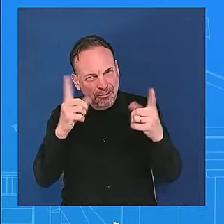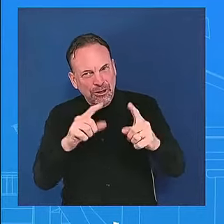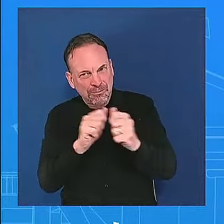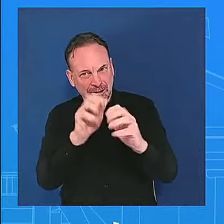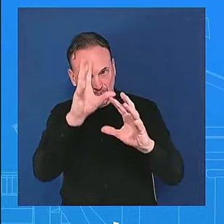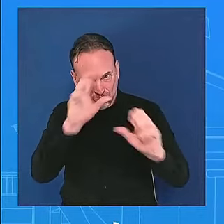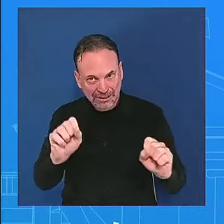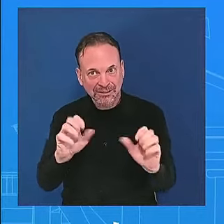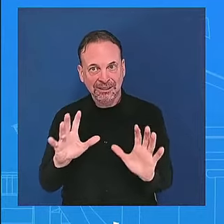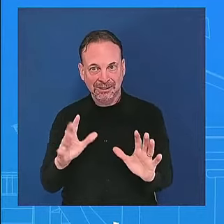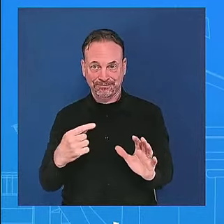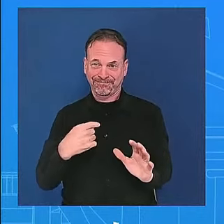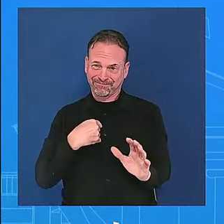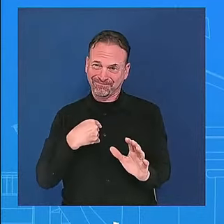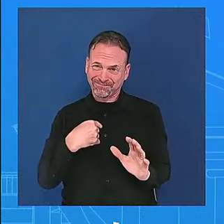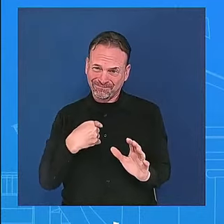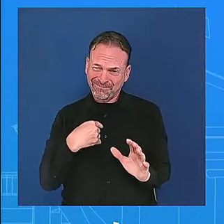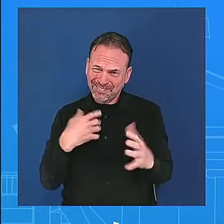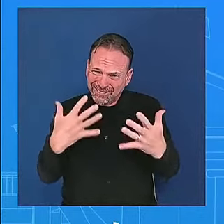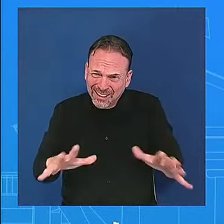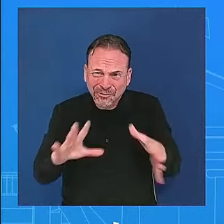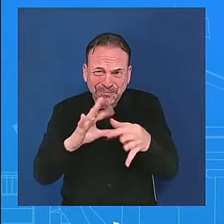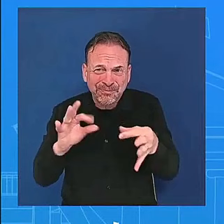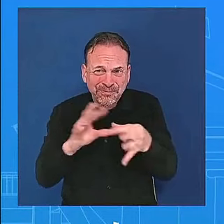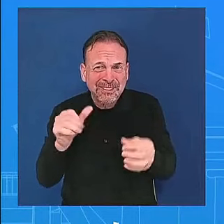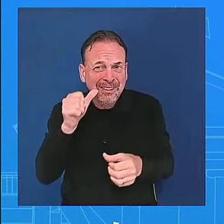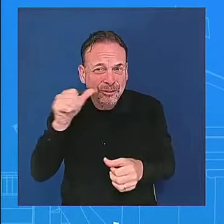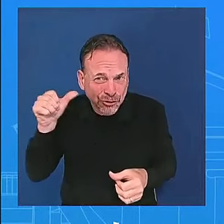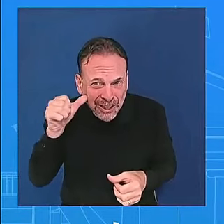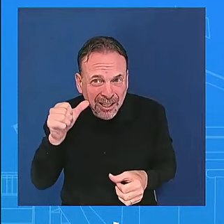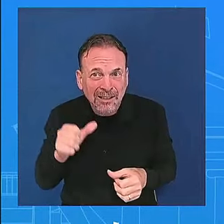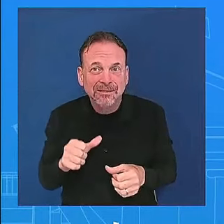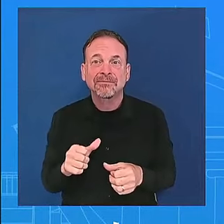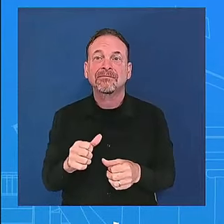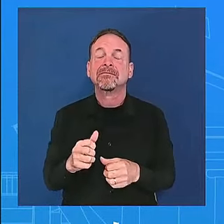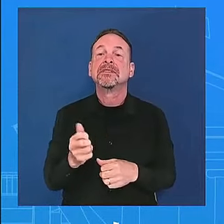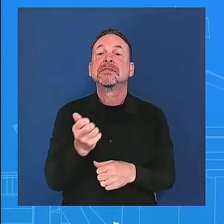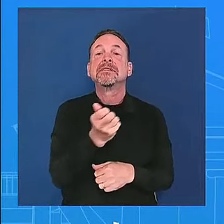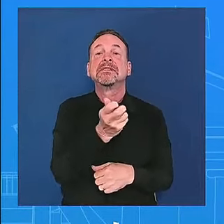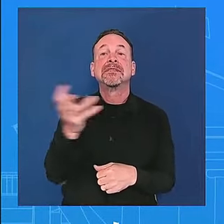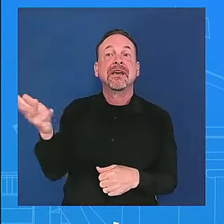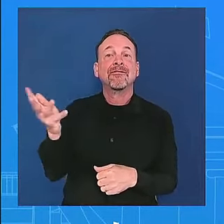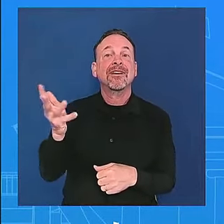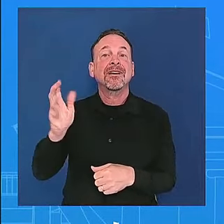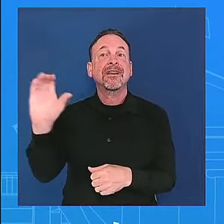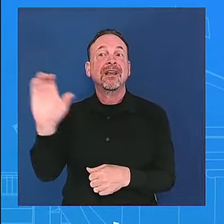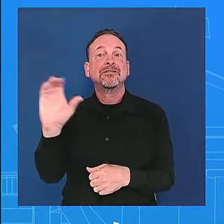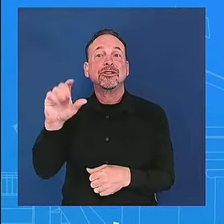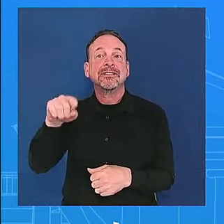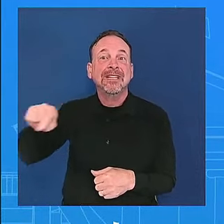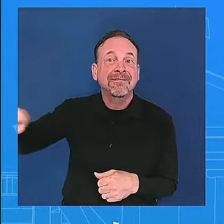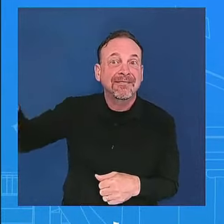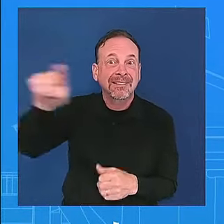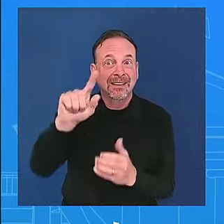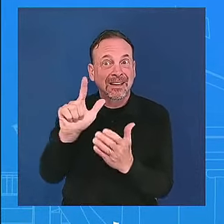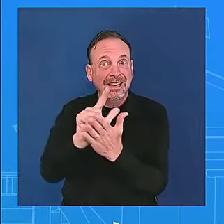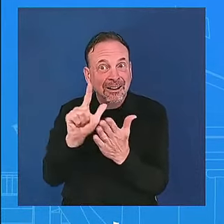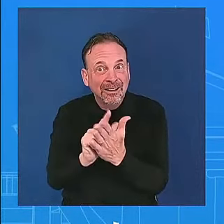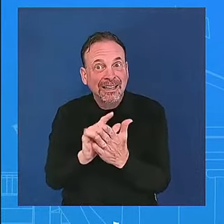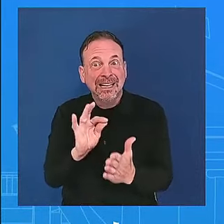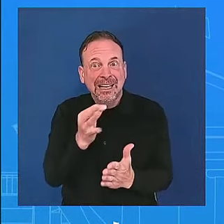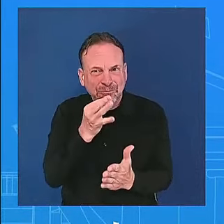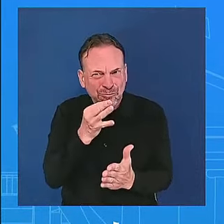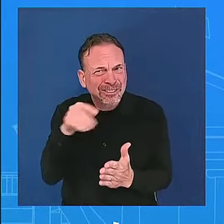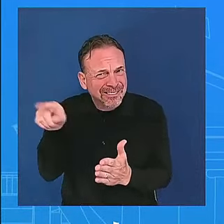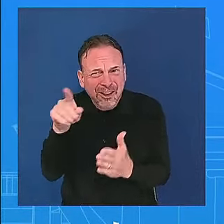we're in a gaggle a range of conservative legal experts and republican elected officials have voiced support for example term limits which is part of what the